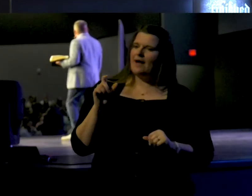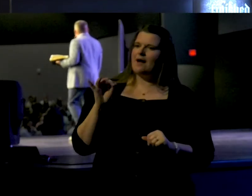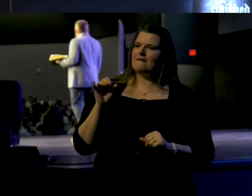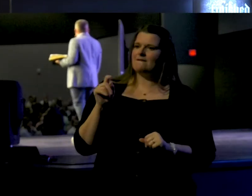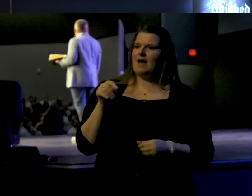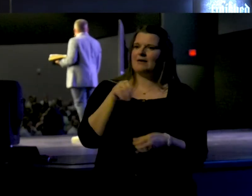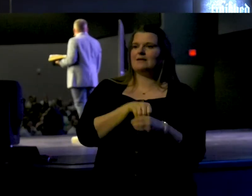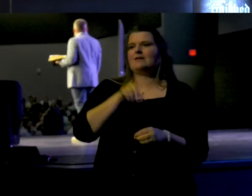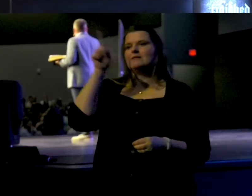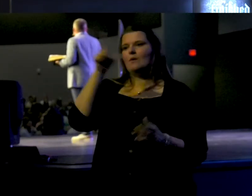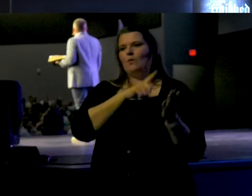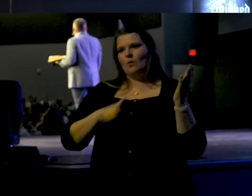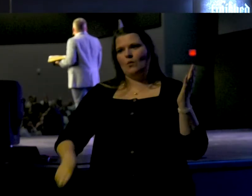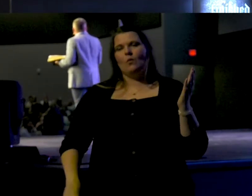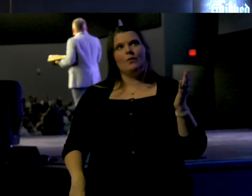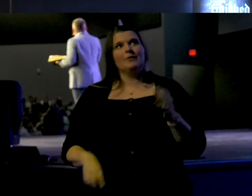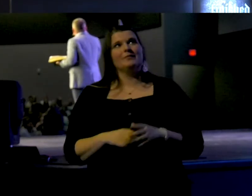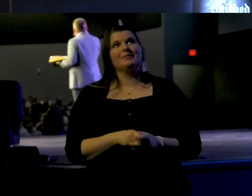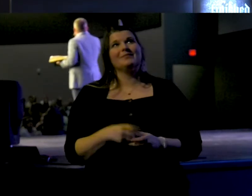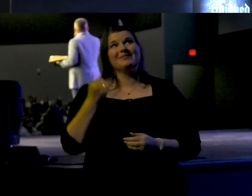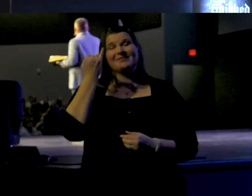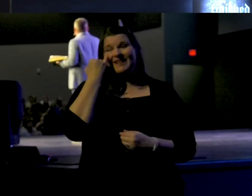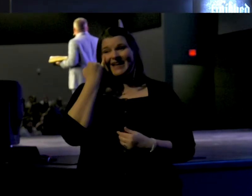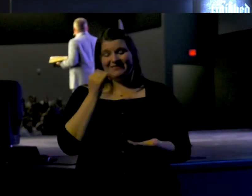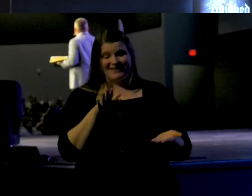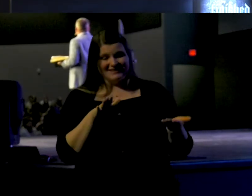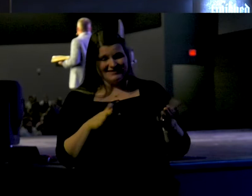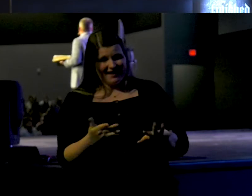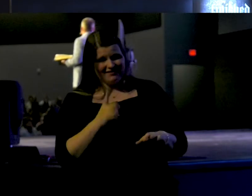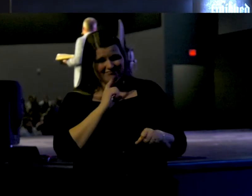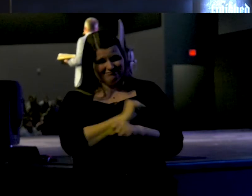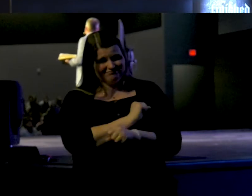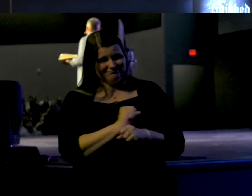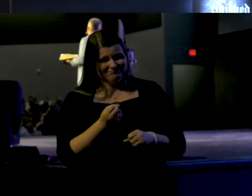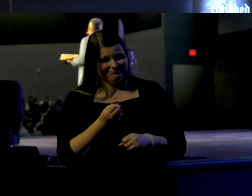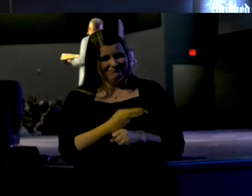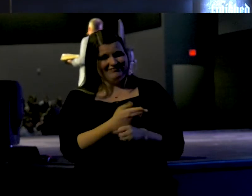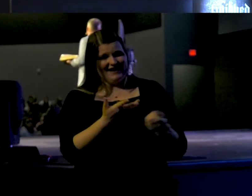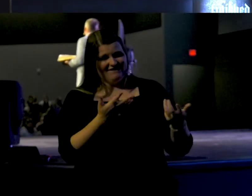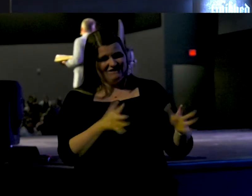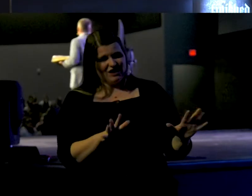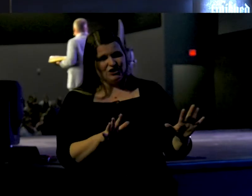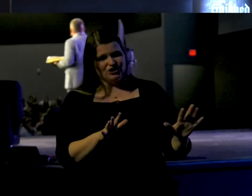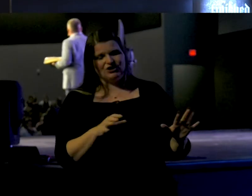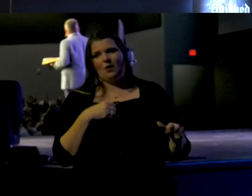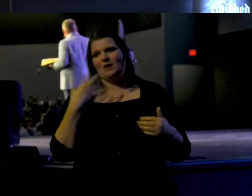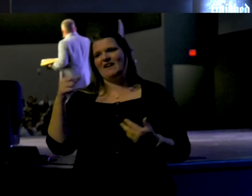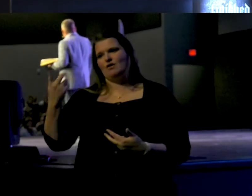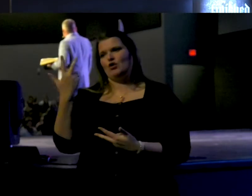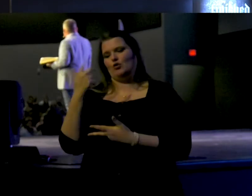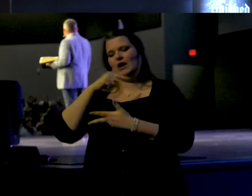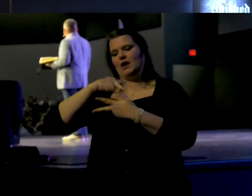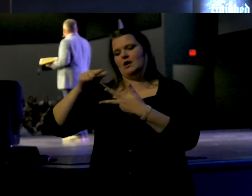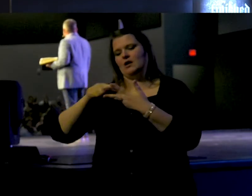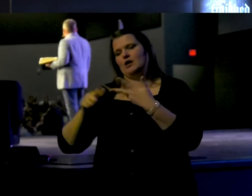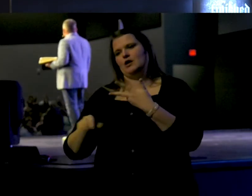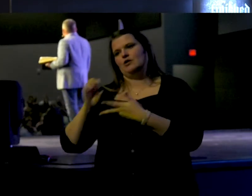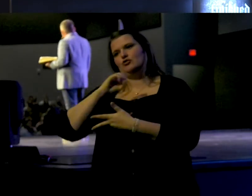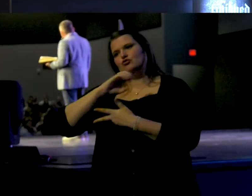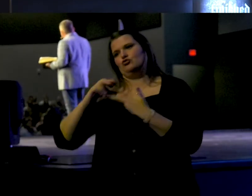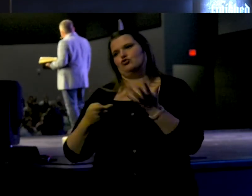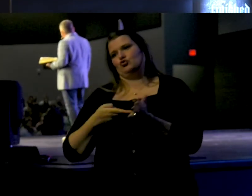immovable. If death is finished, I want to give you three truths from this verse.